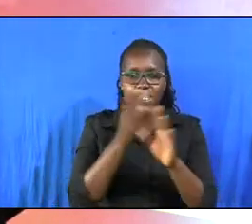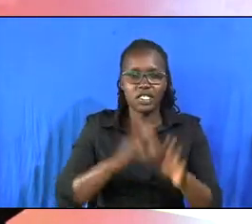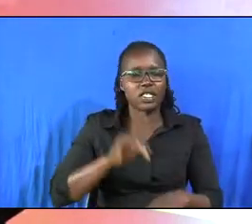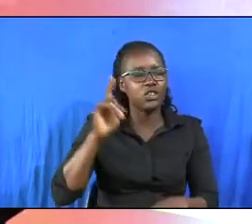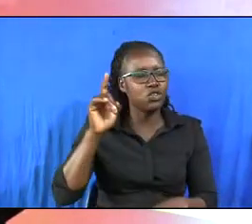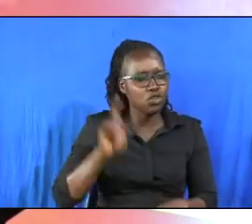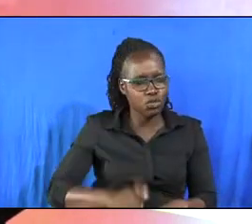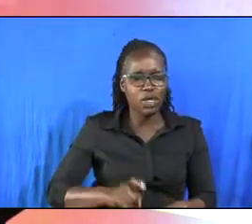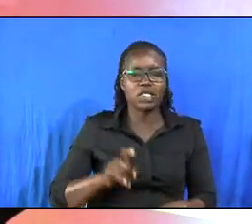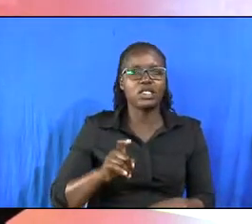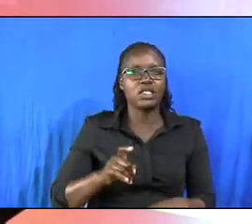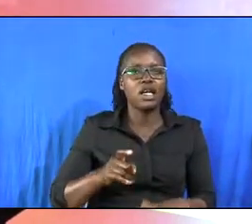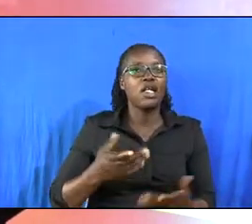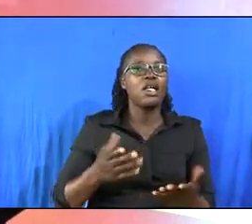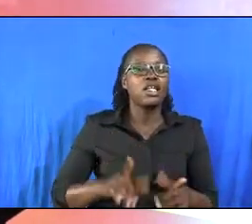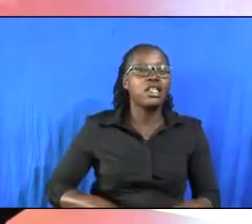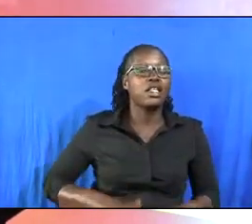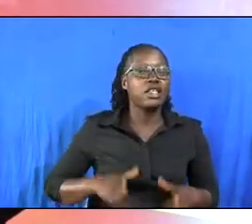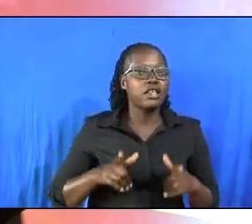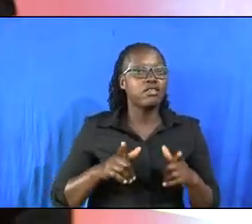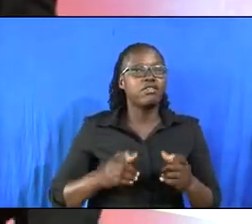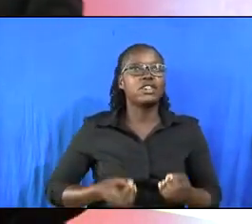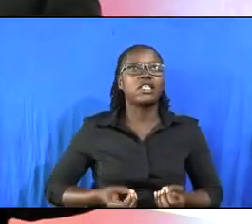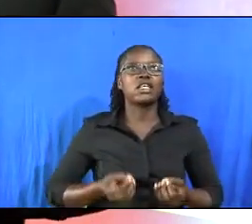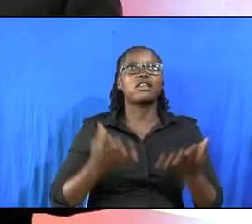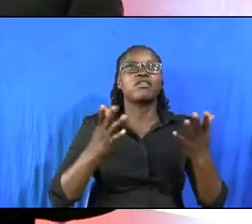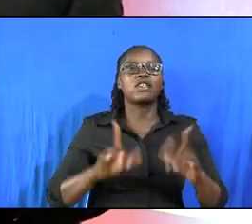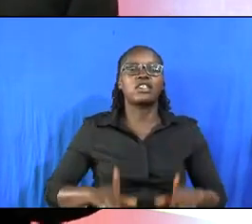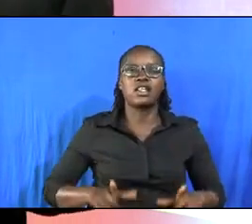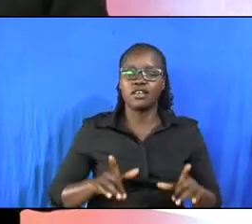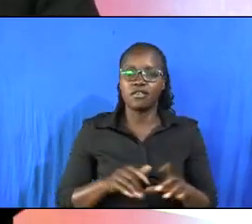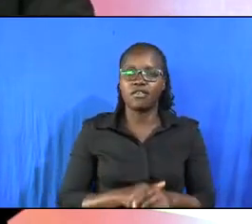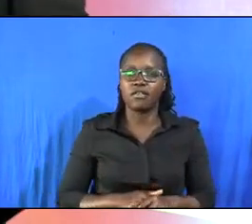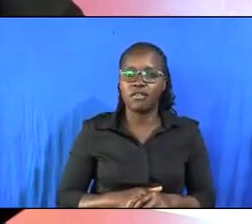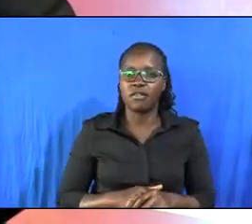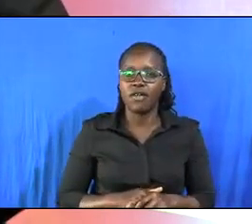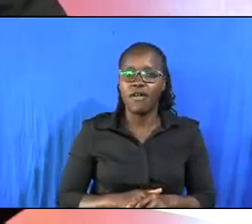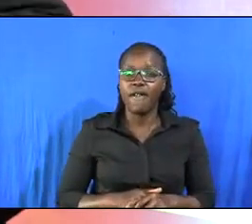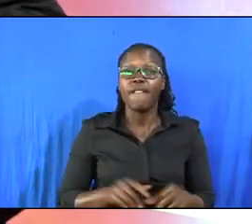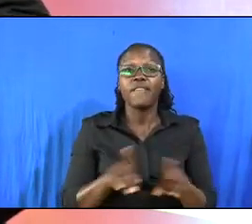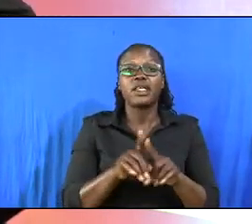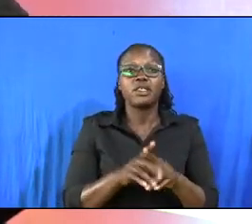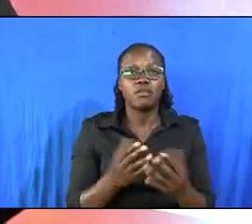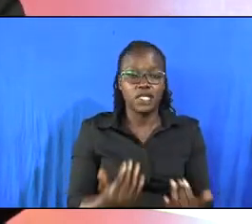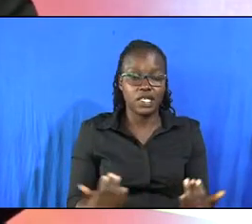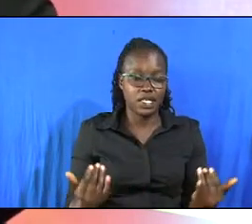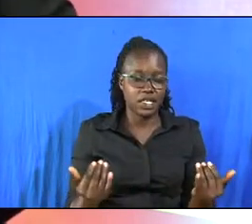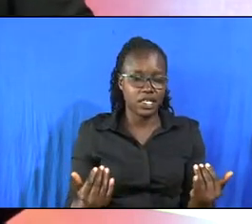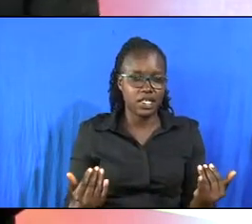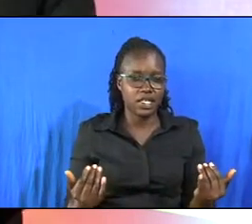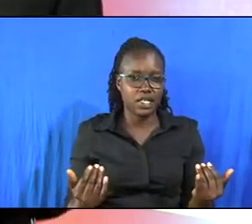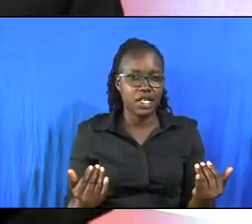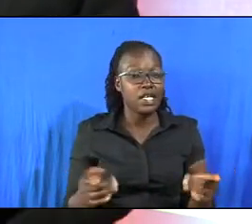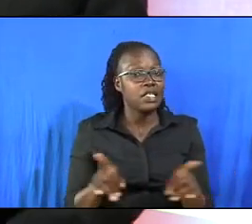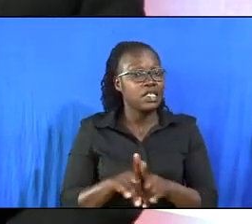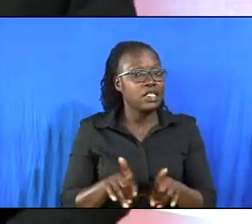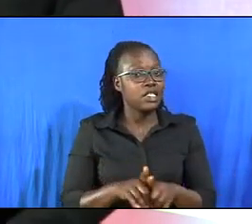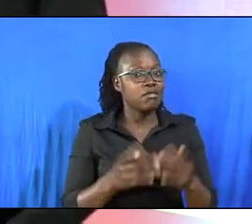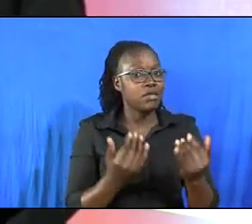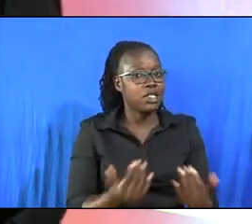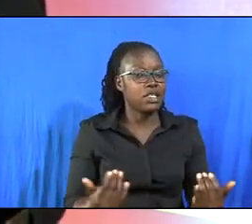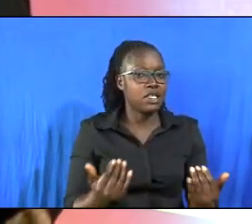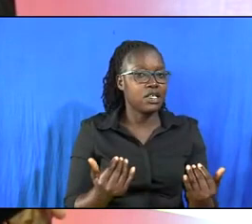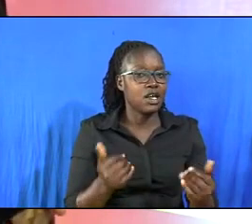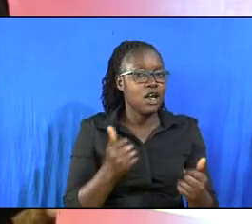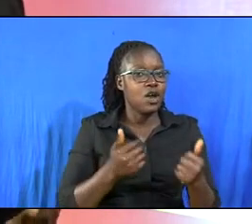a have to live a life of sacrifice that's the same thing that's the same thing